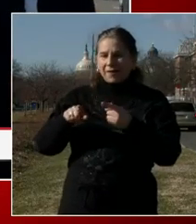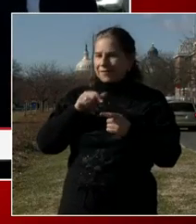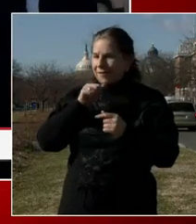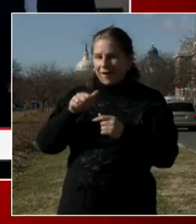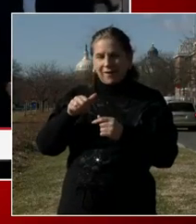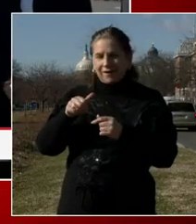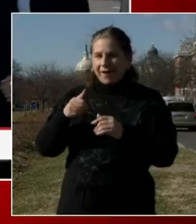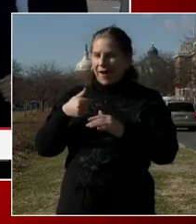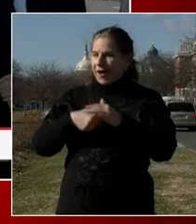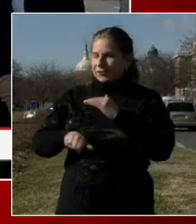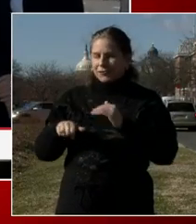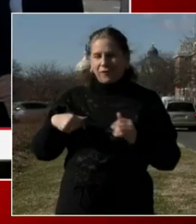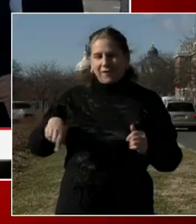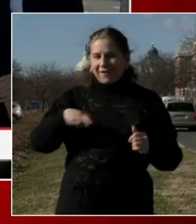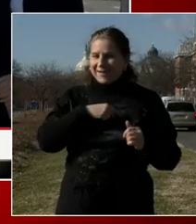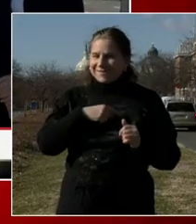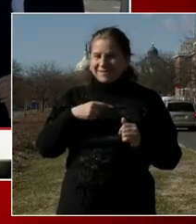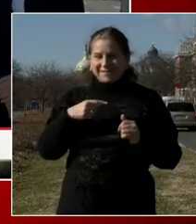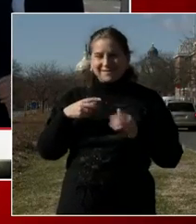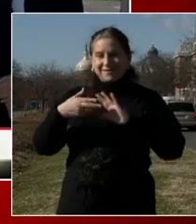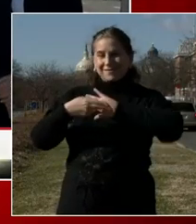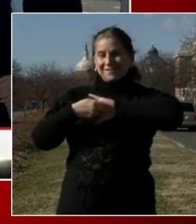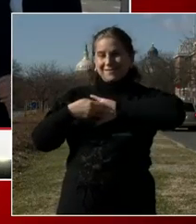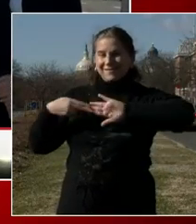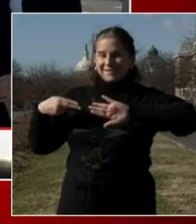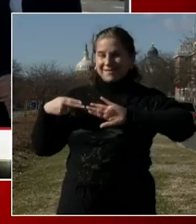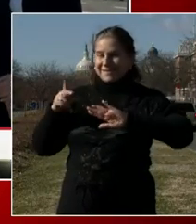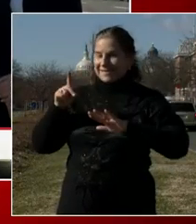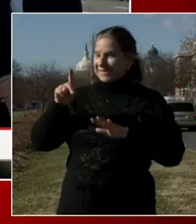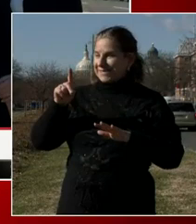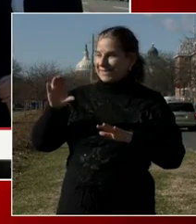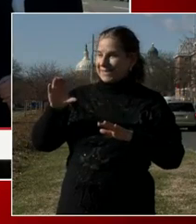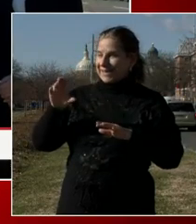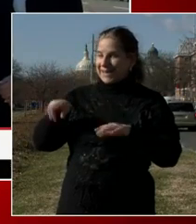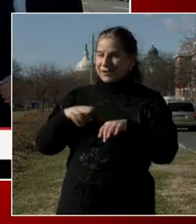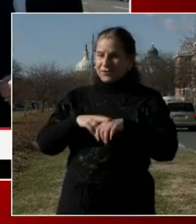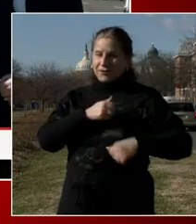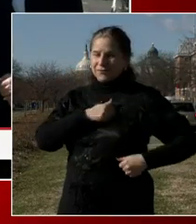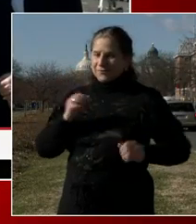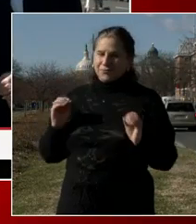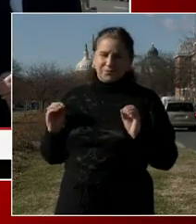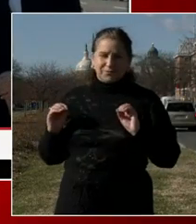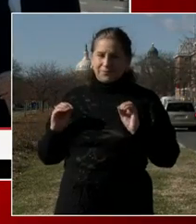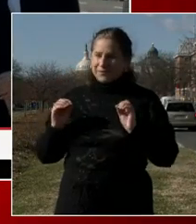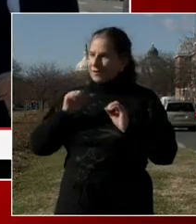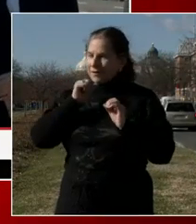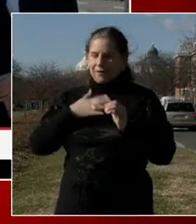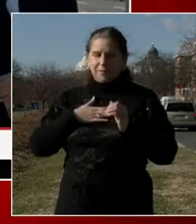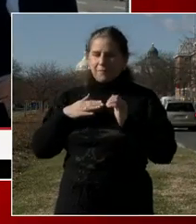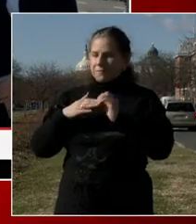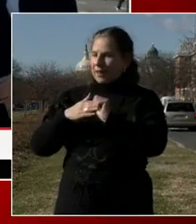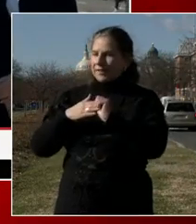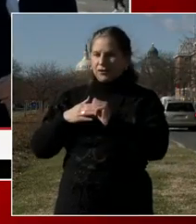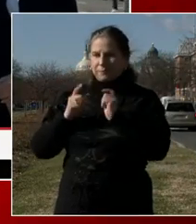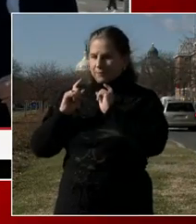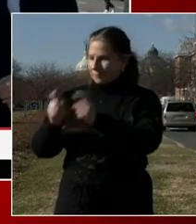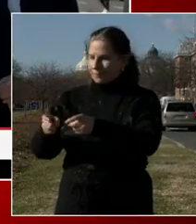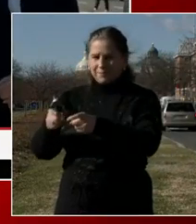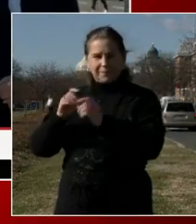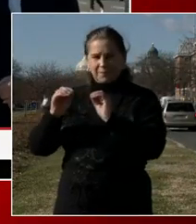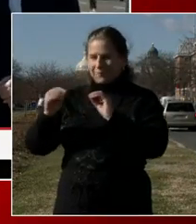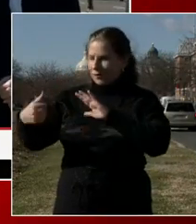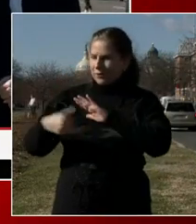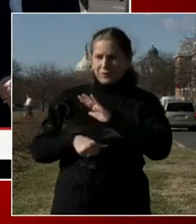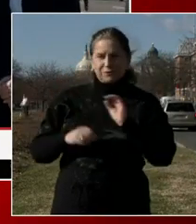and not the President of the United States, whoever the President of the United States is. And so when you have guards coming,